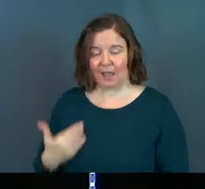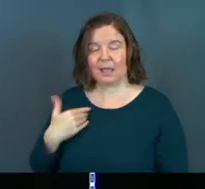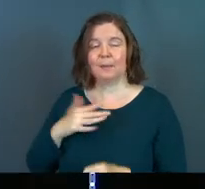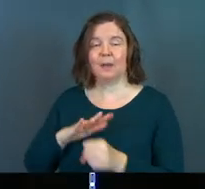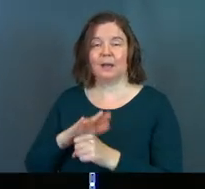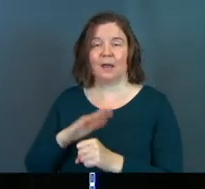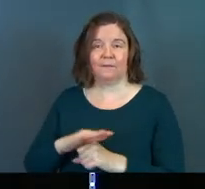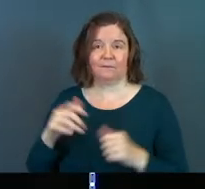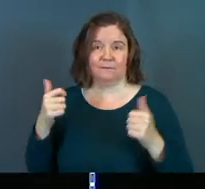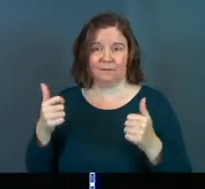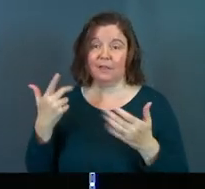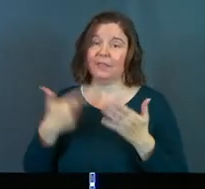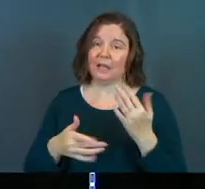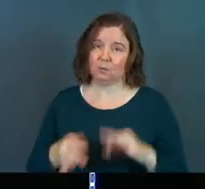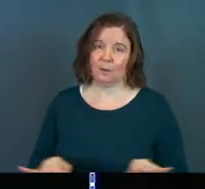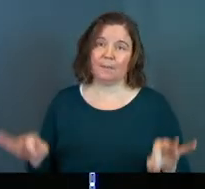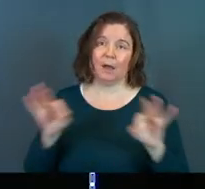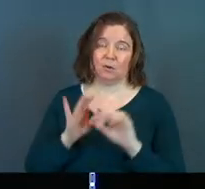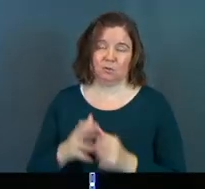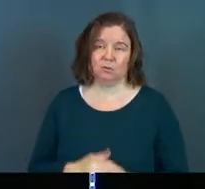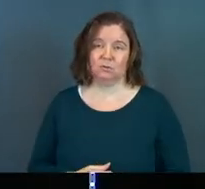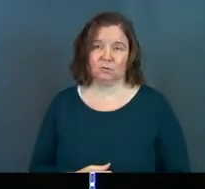am enough. That's what matters.